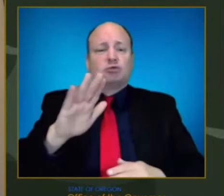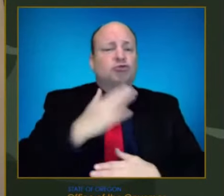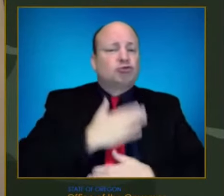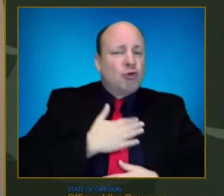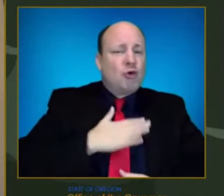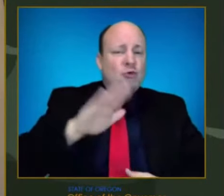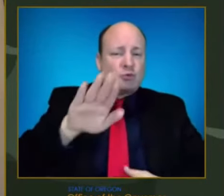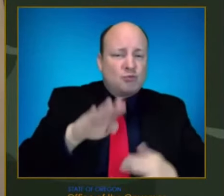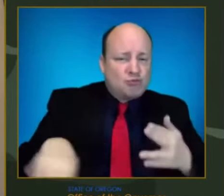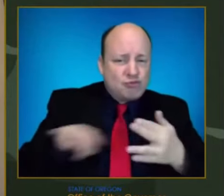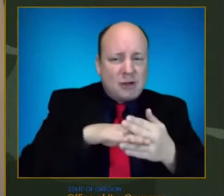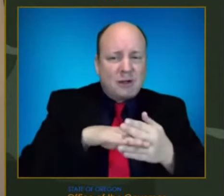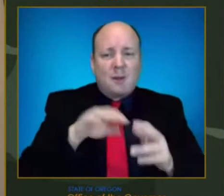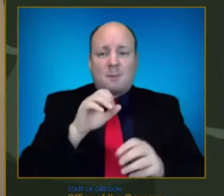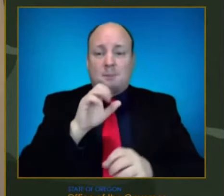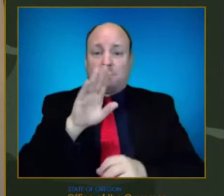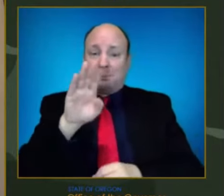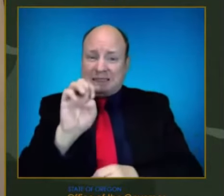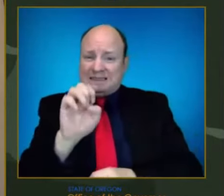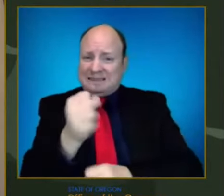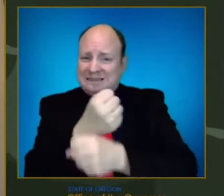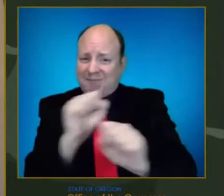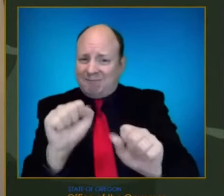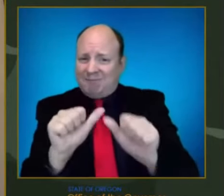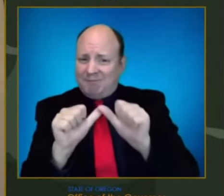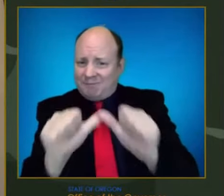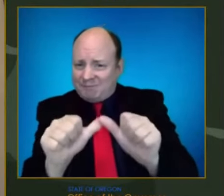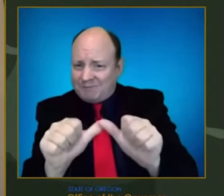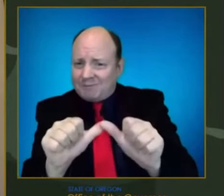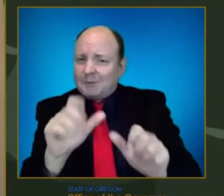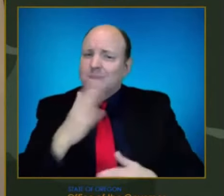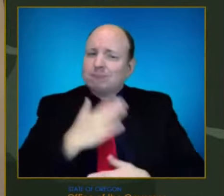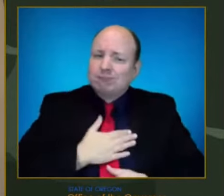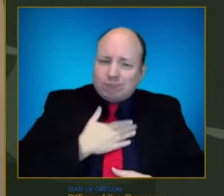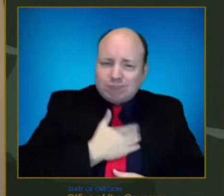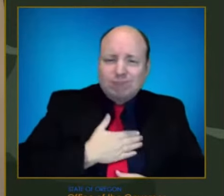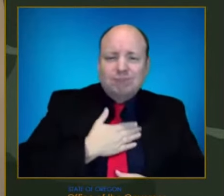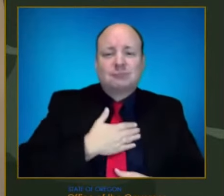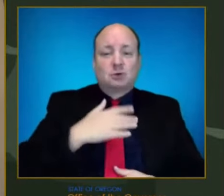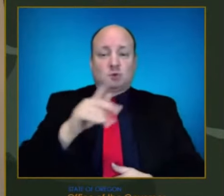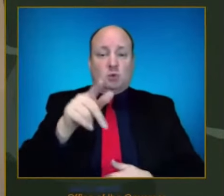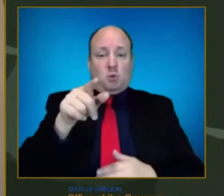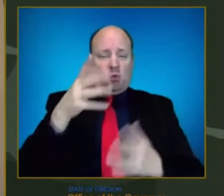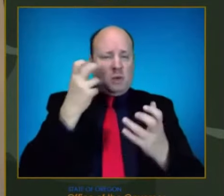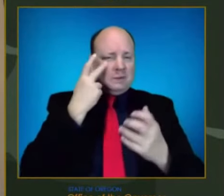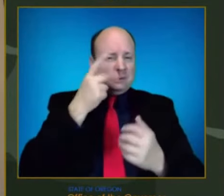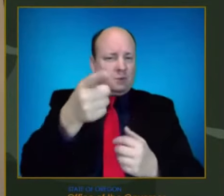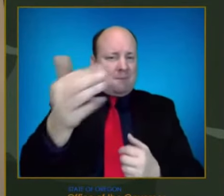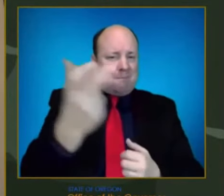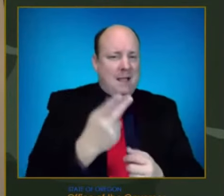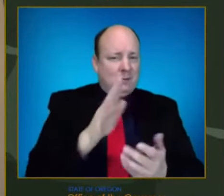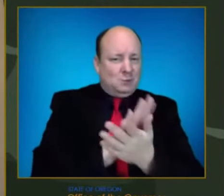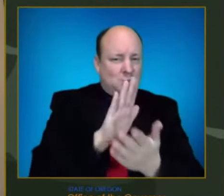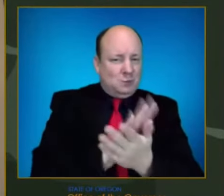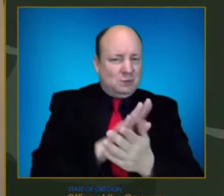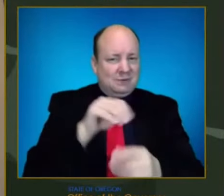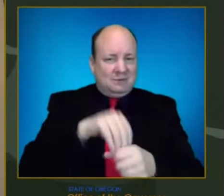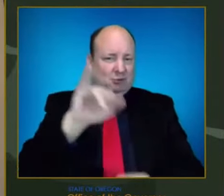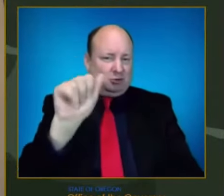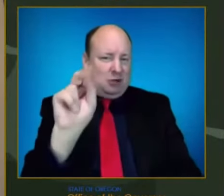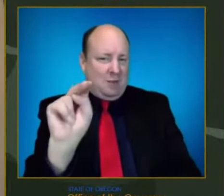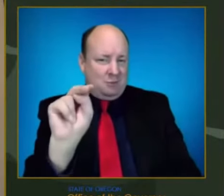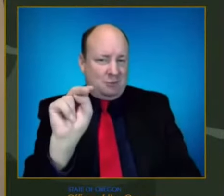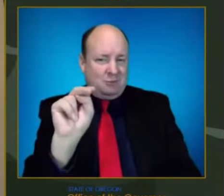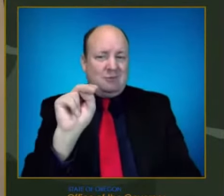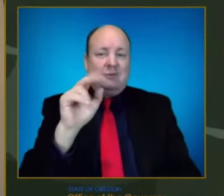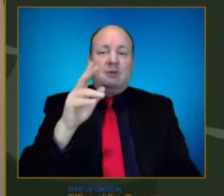and the school community that they're going to return to in January, because keeping them in desks in front of talented teachers is